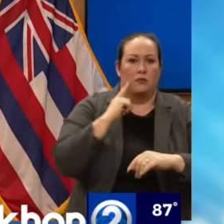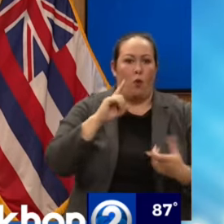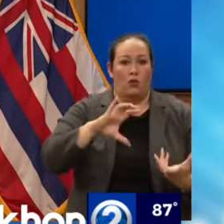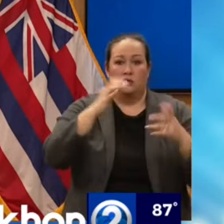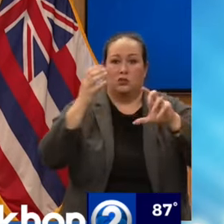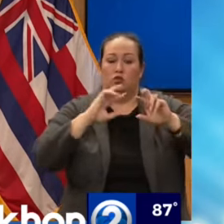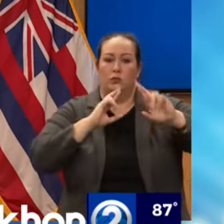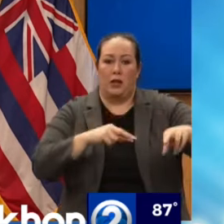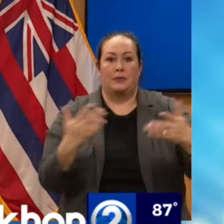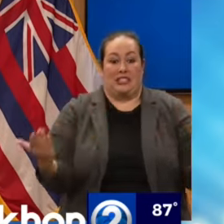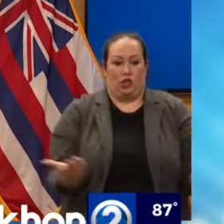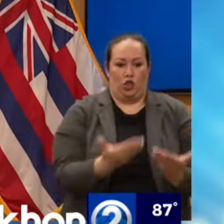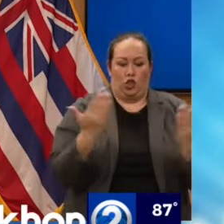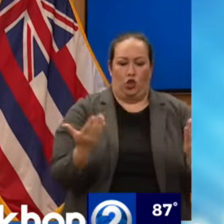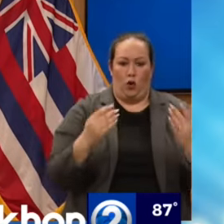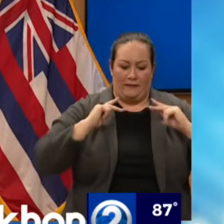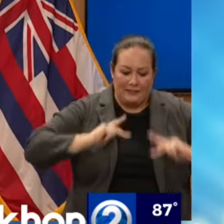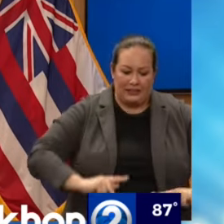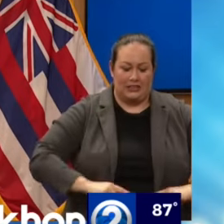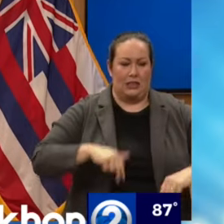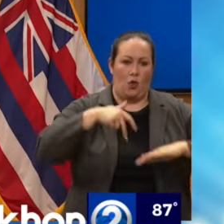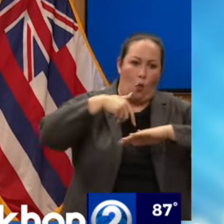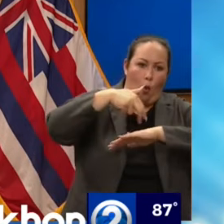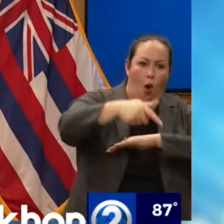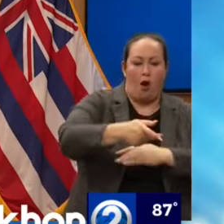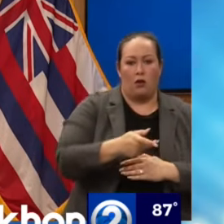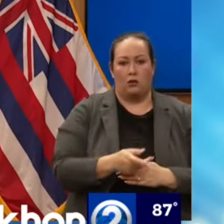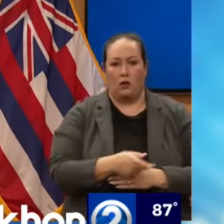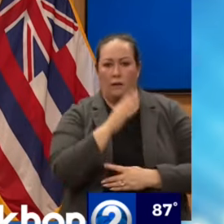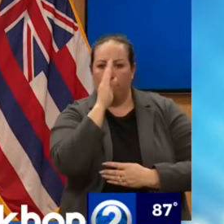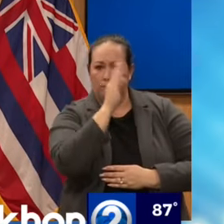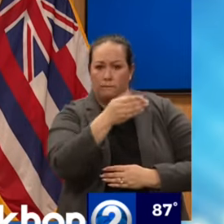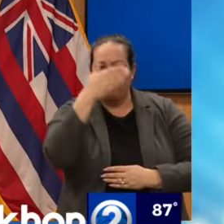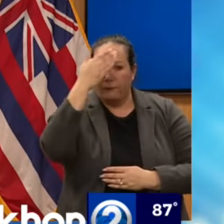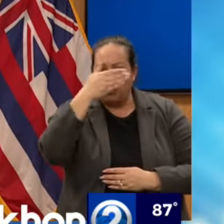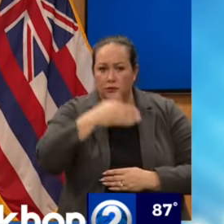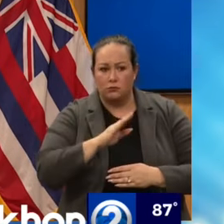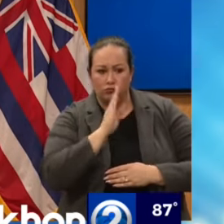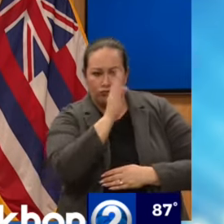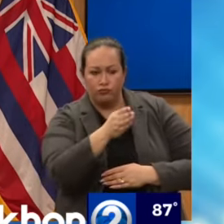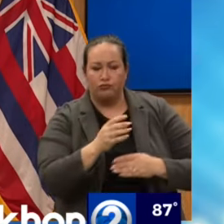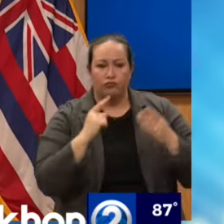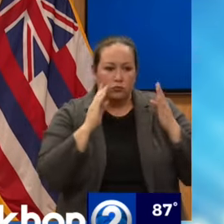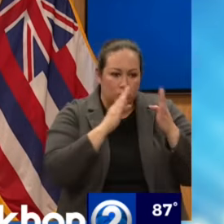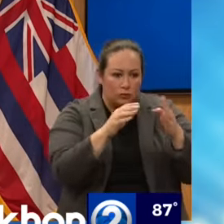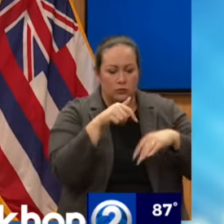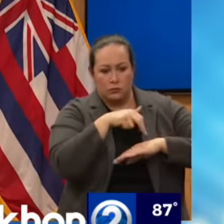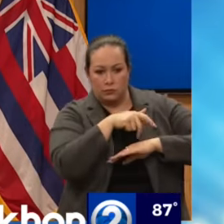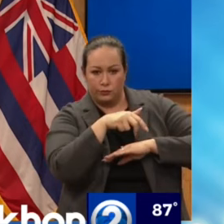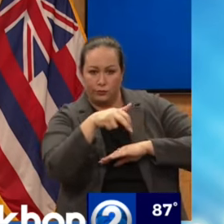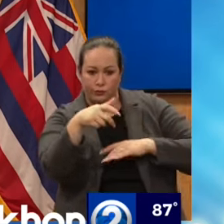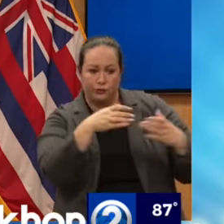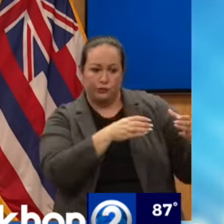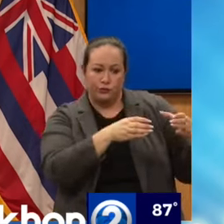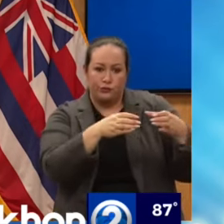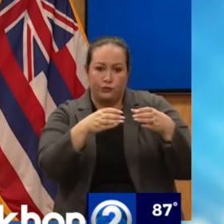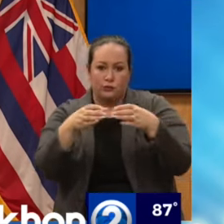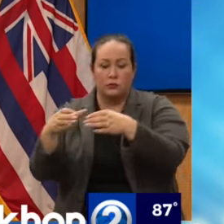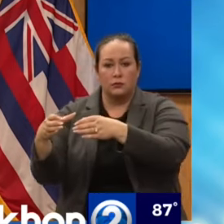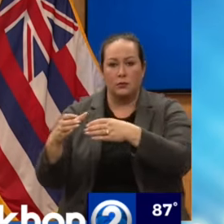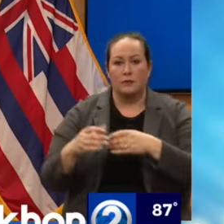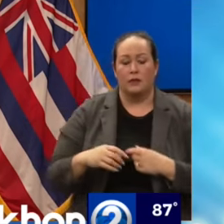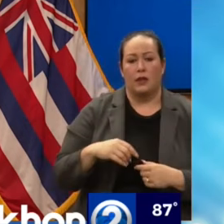And he's here physically with us, walked Front Street, has done all of it, and is going to stay for the duration, even as the FEMA